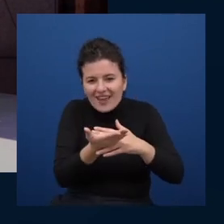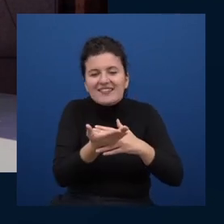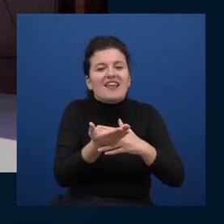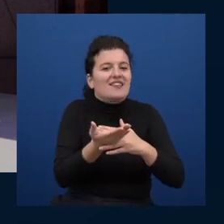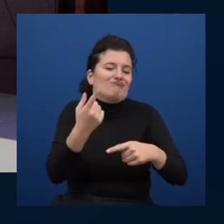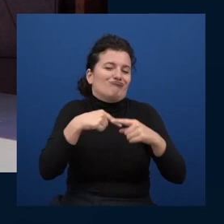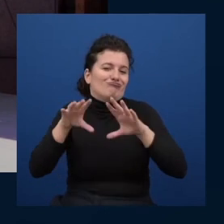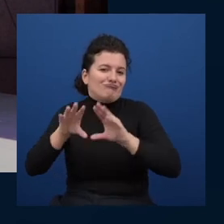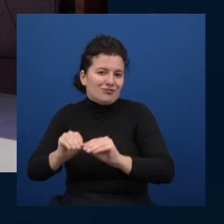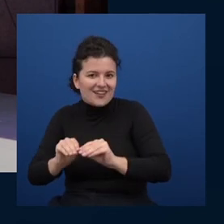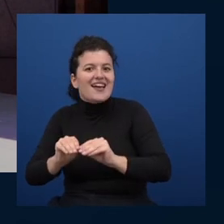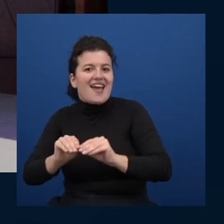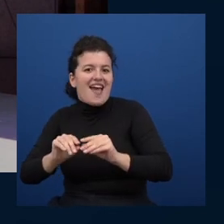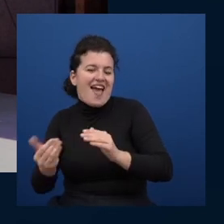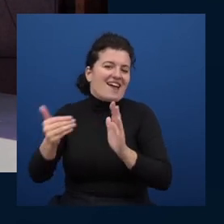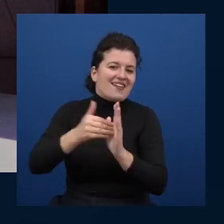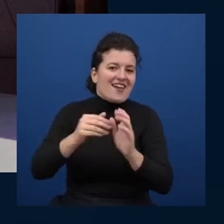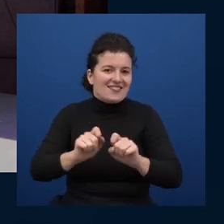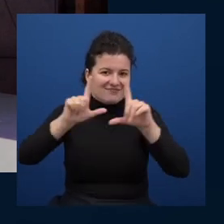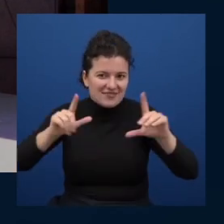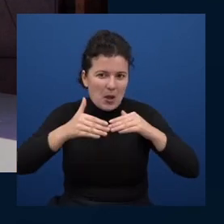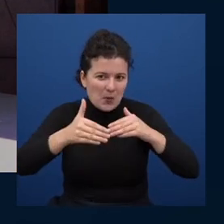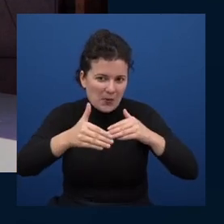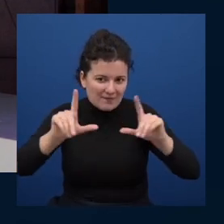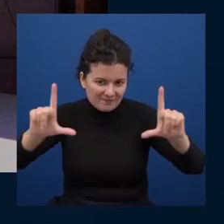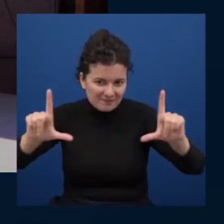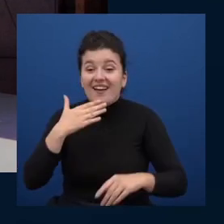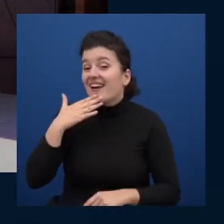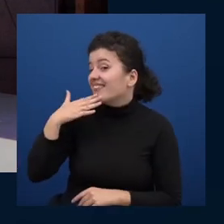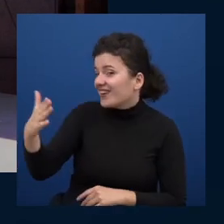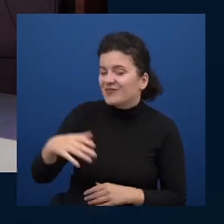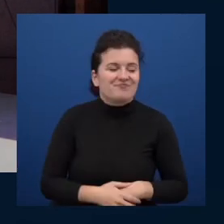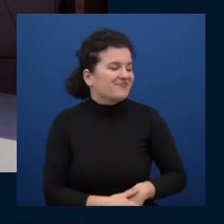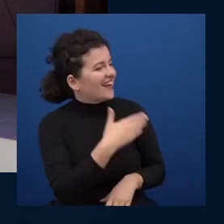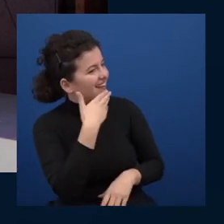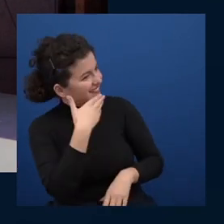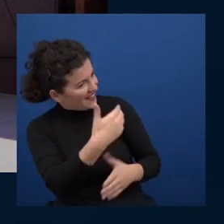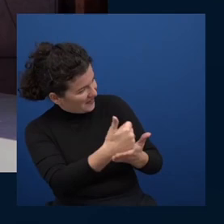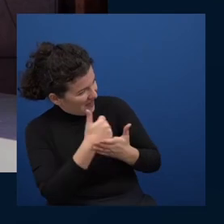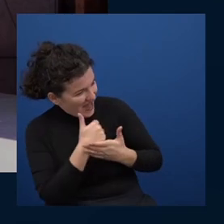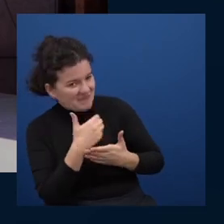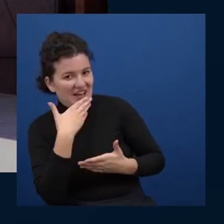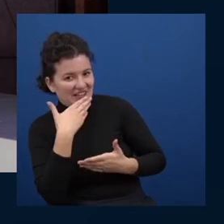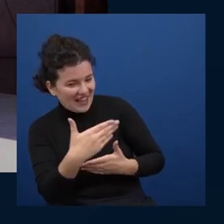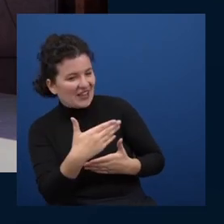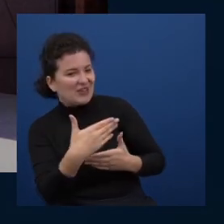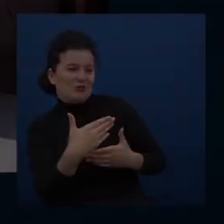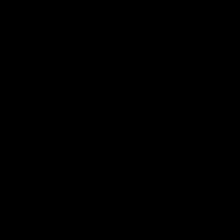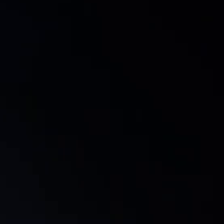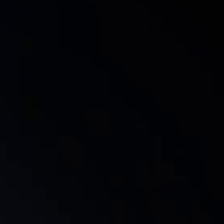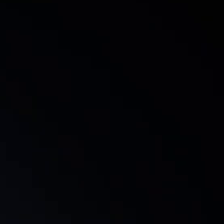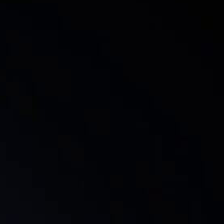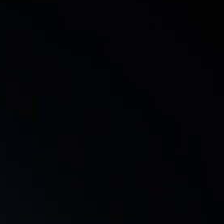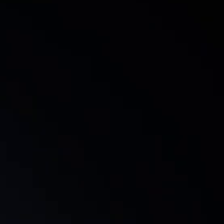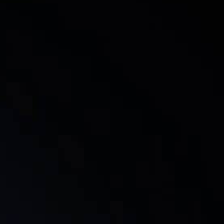um so thanks again my pleasure thank you for your help and for being such a wonderful host thank you